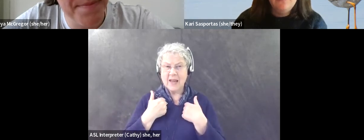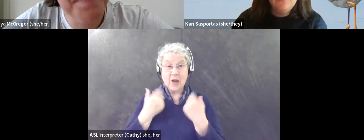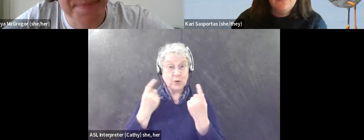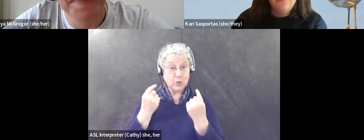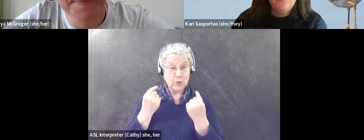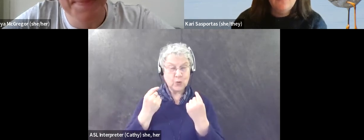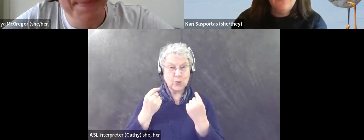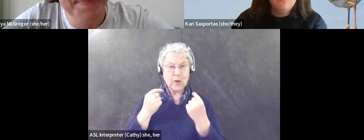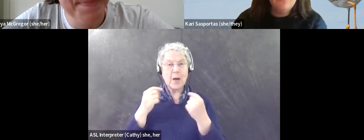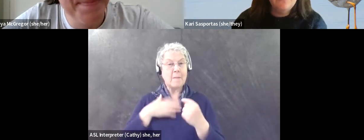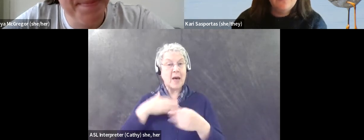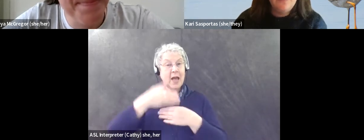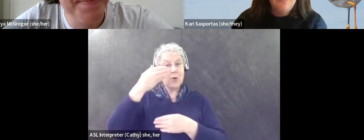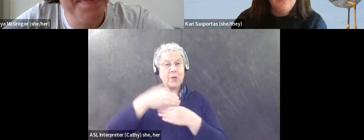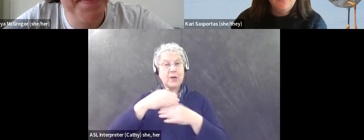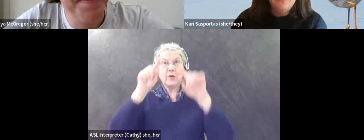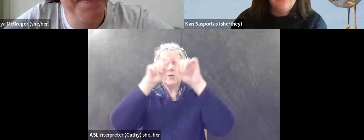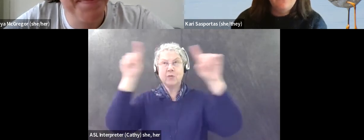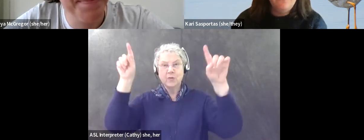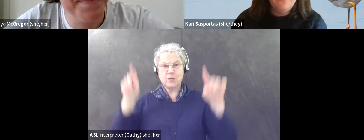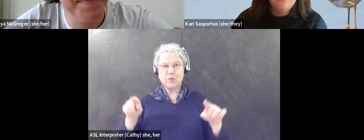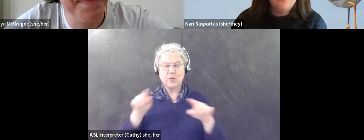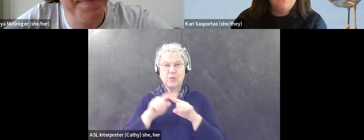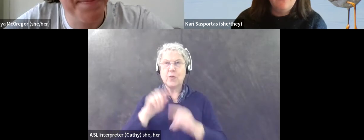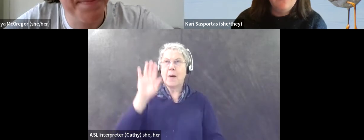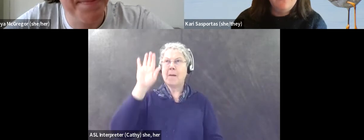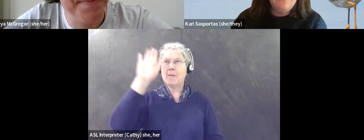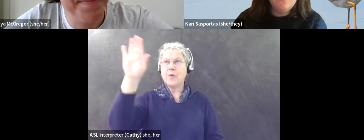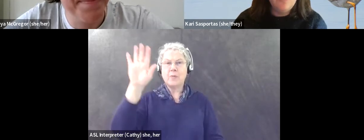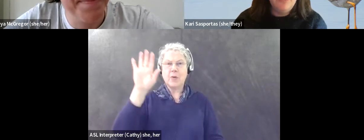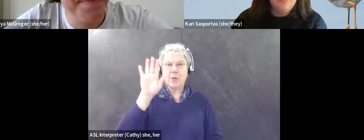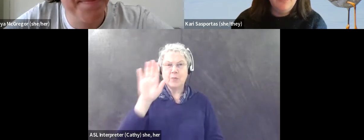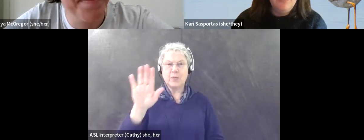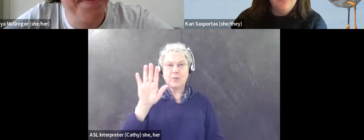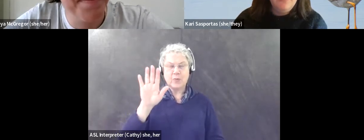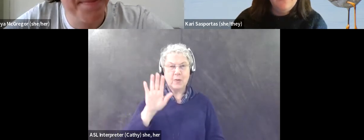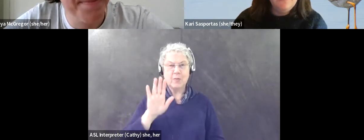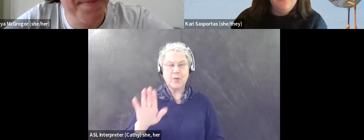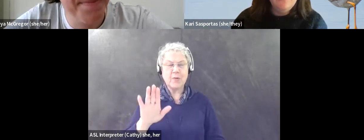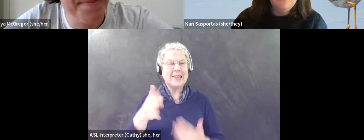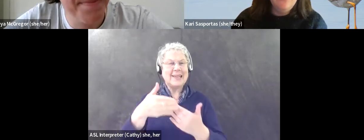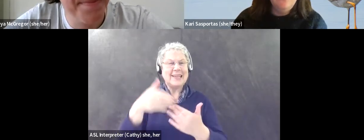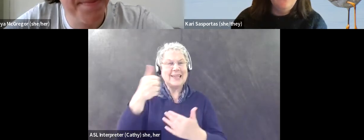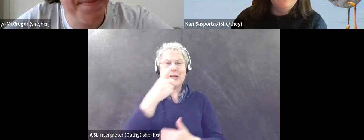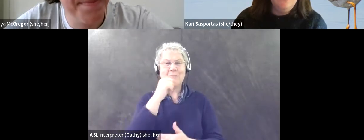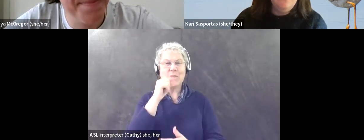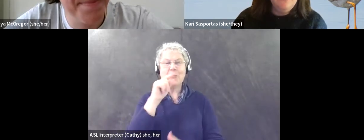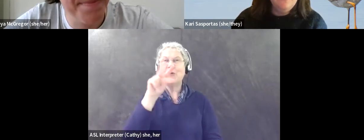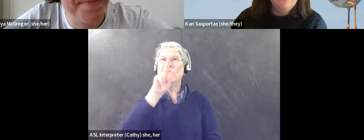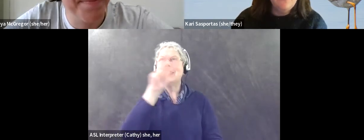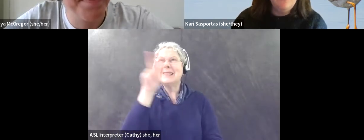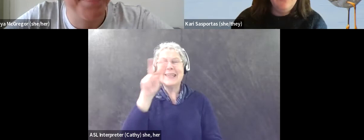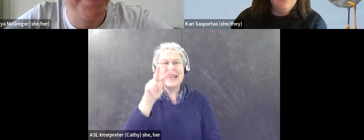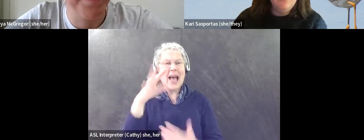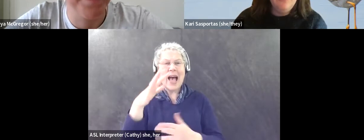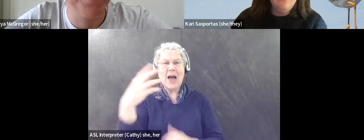the windows to prevent birds. We get a lot of fledgling robins in the spring and that's, you something I don't want to see is,